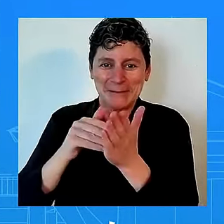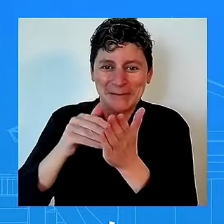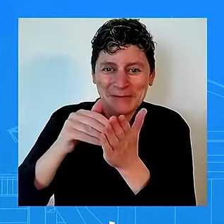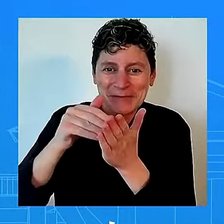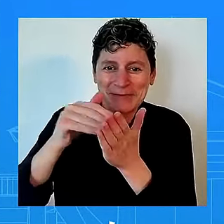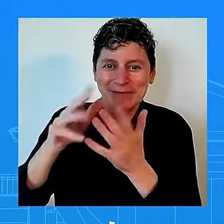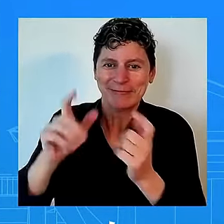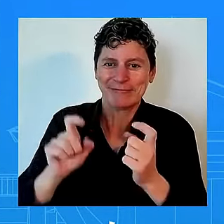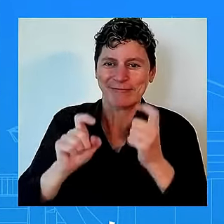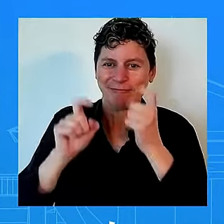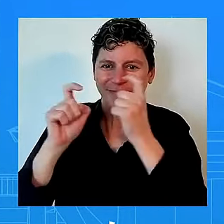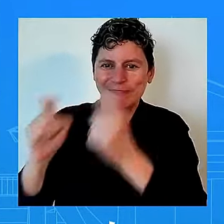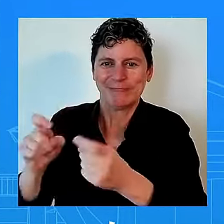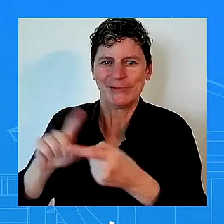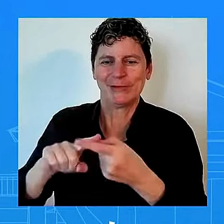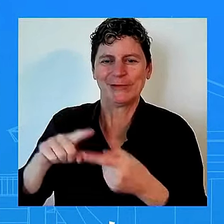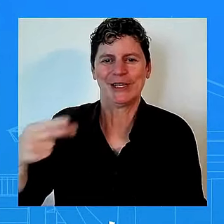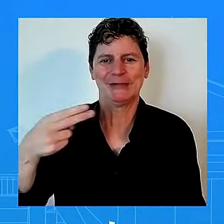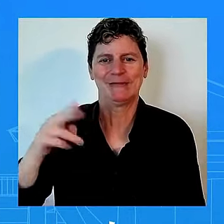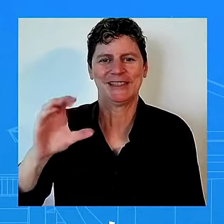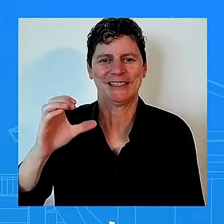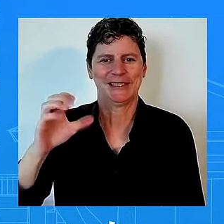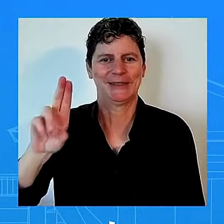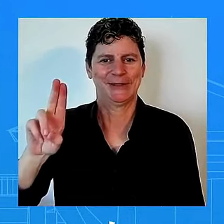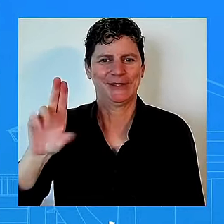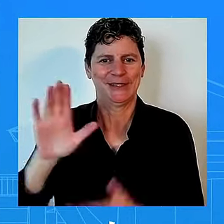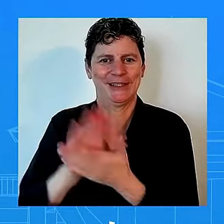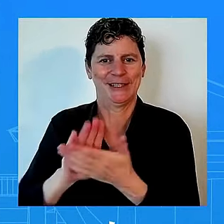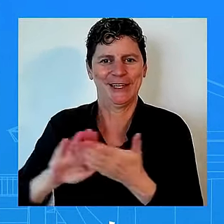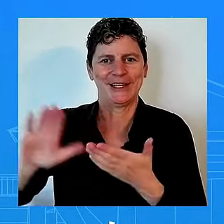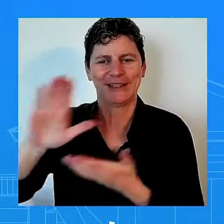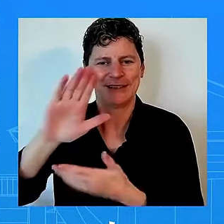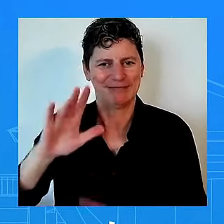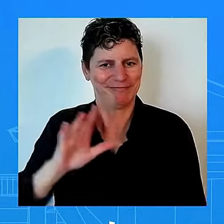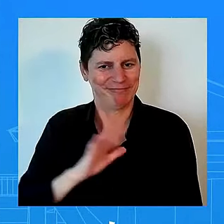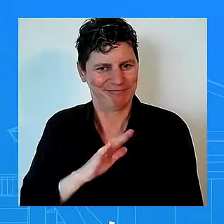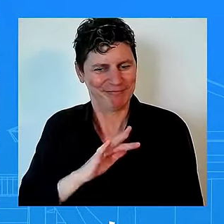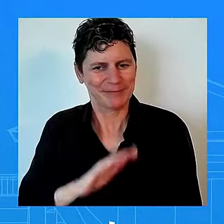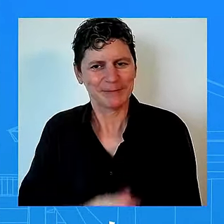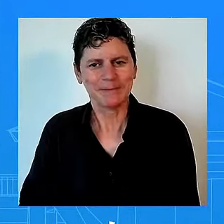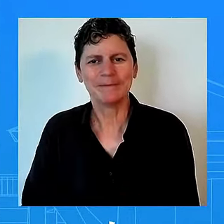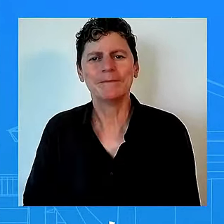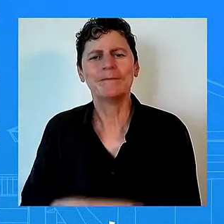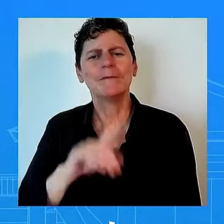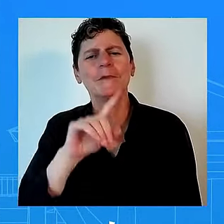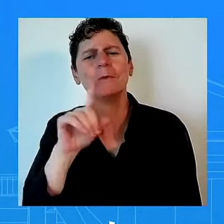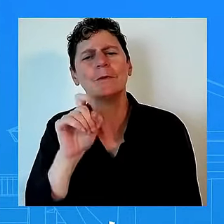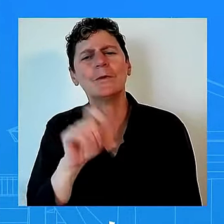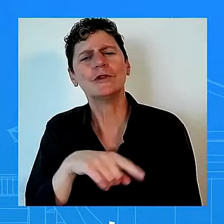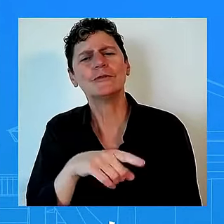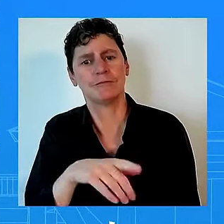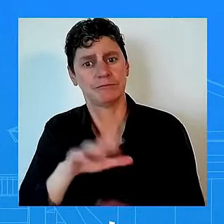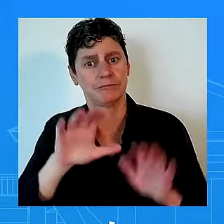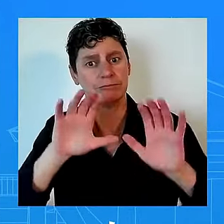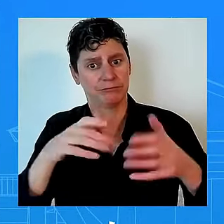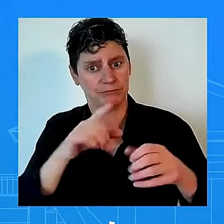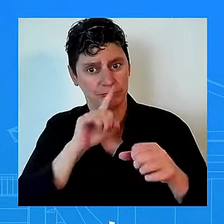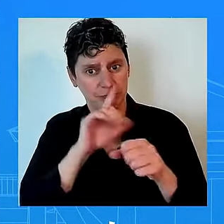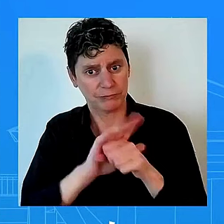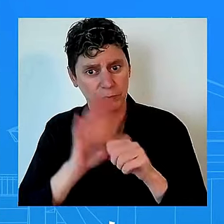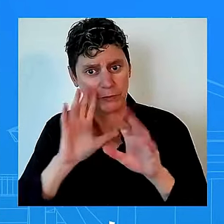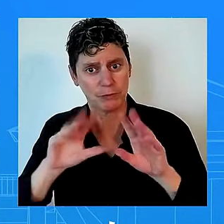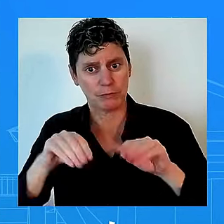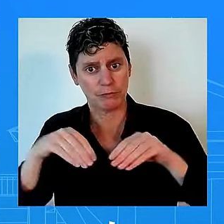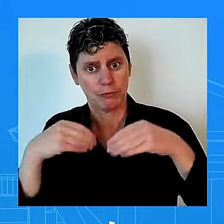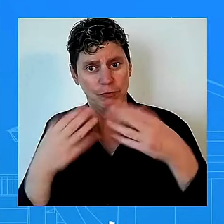v wade was overturned um we the ap is reporting today that none of the hospitals that have denied care to pregnant patients